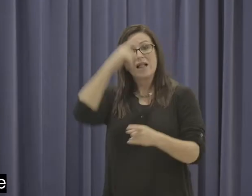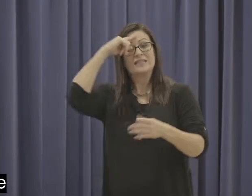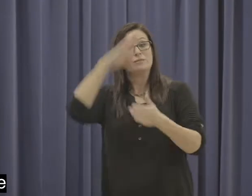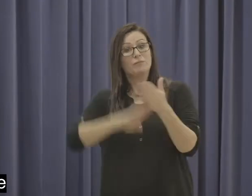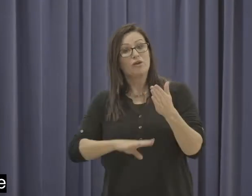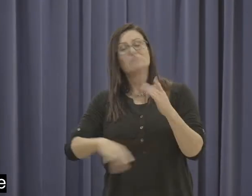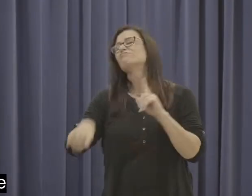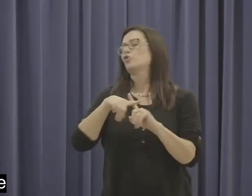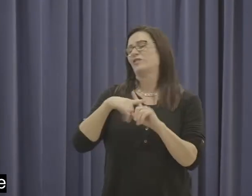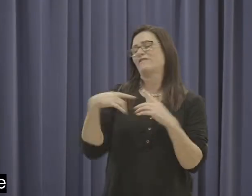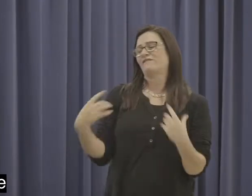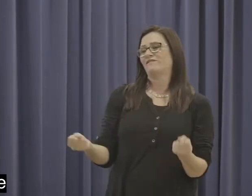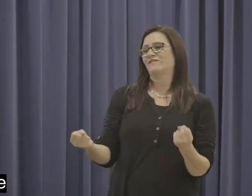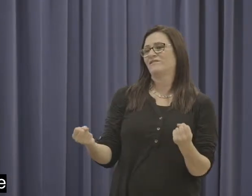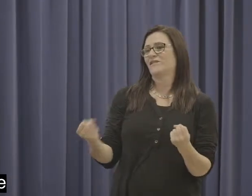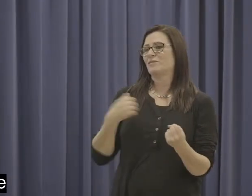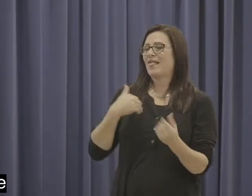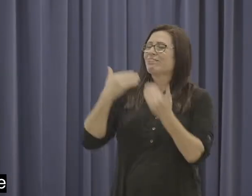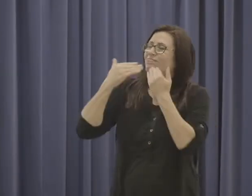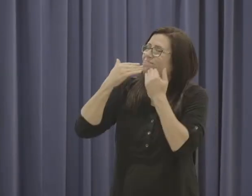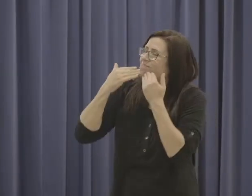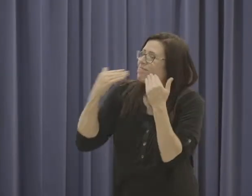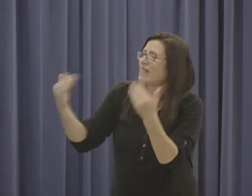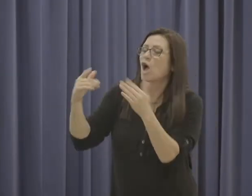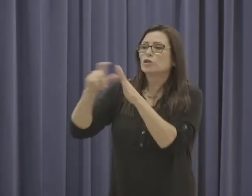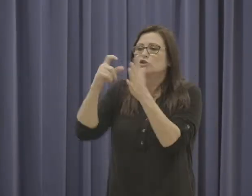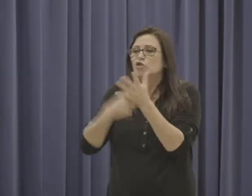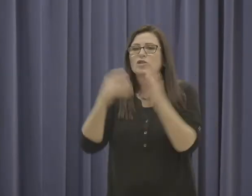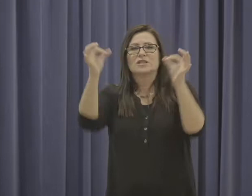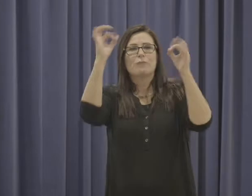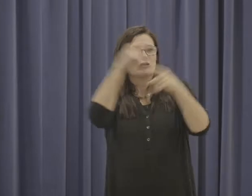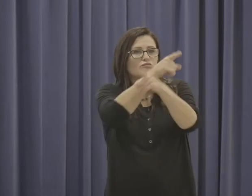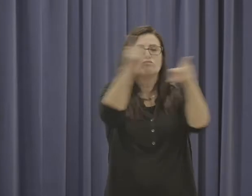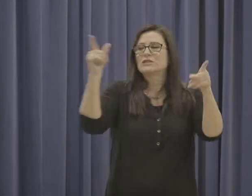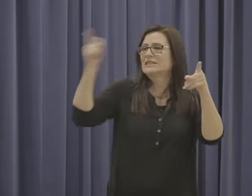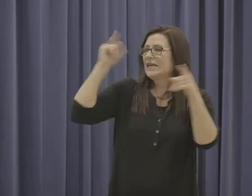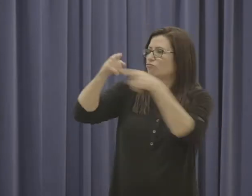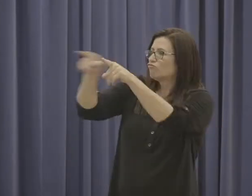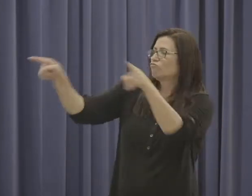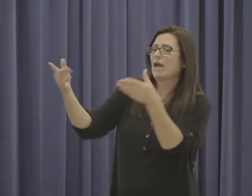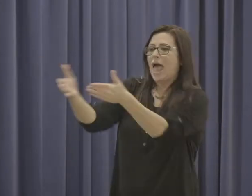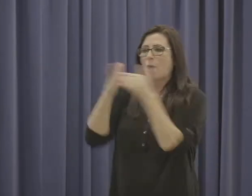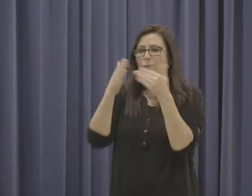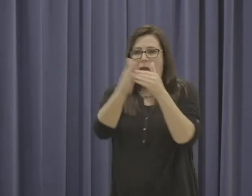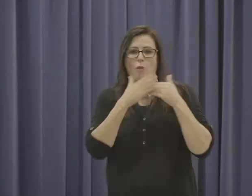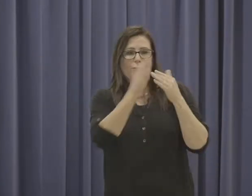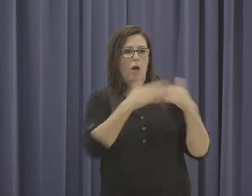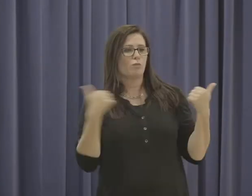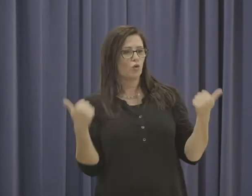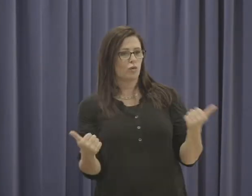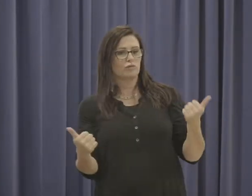All our experiences have been really positive. I'm very grateful to the doctors, specialists and teachers who have helped us.